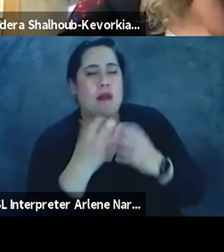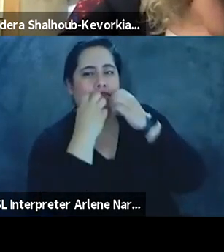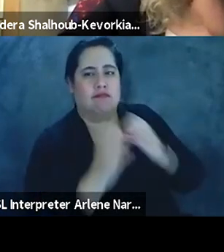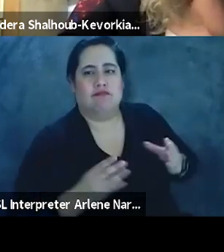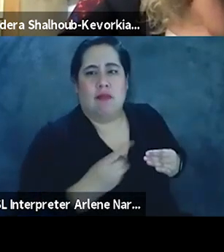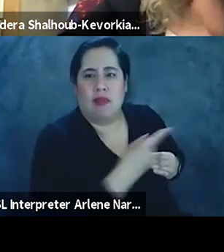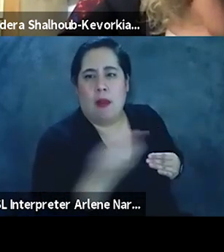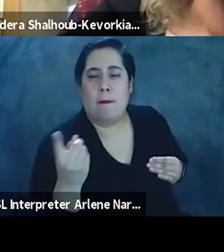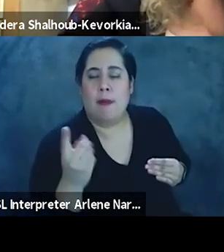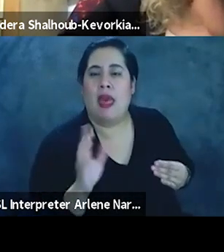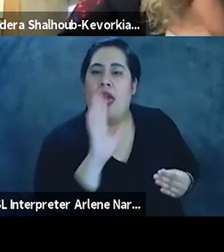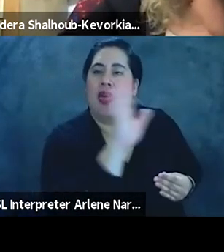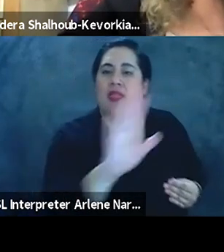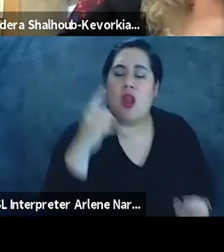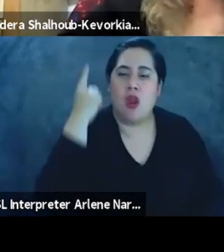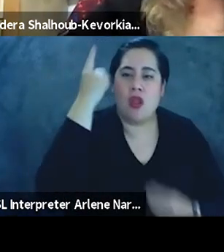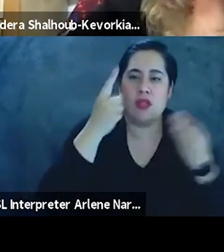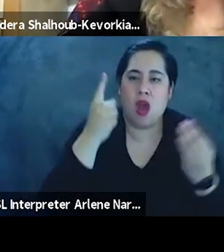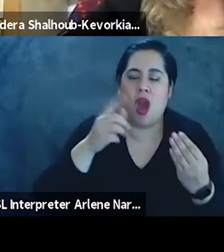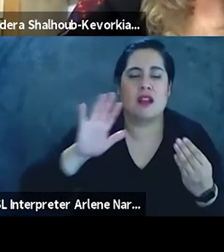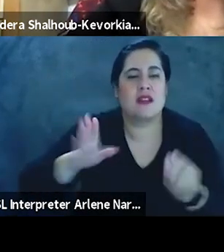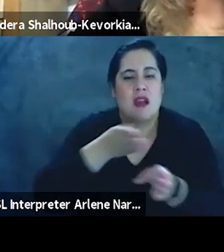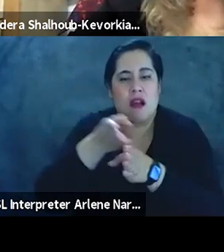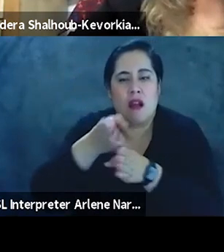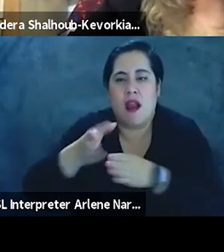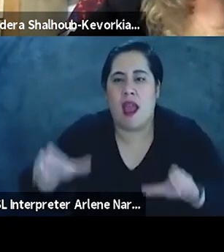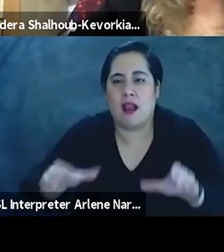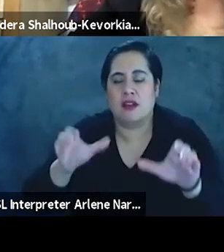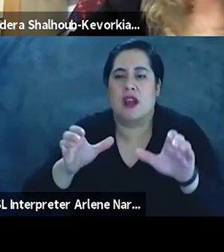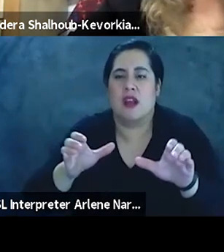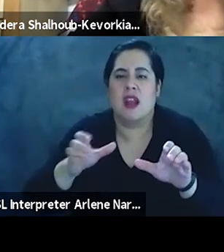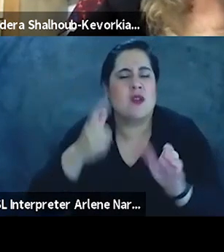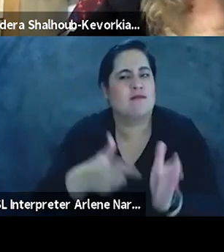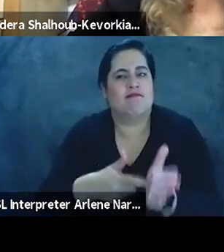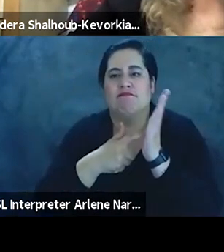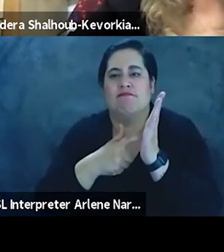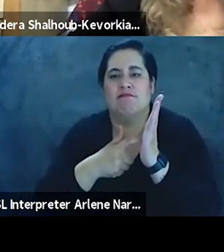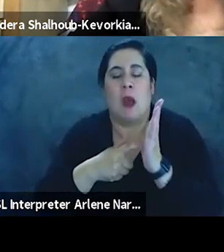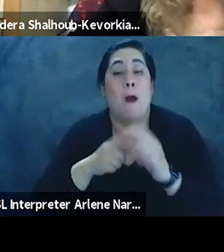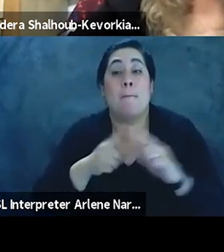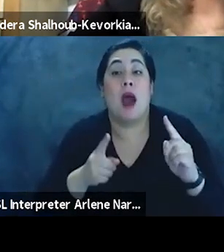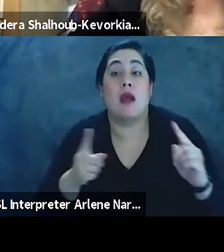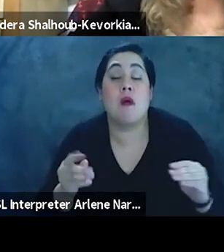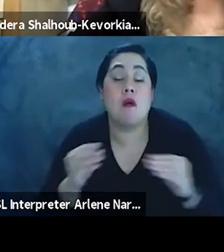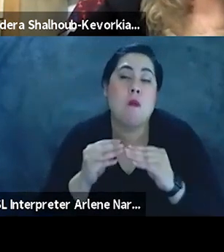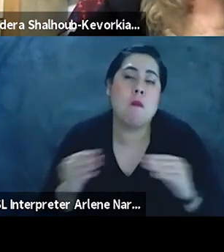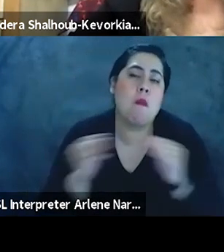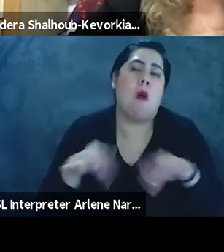The scene of their thought and the arena of their action was by necessity greater than their homelands.